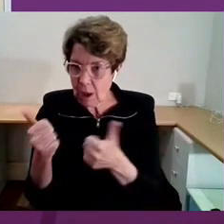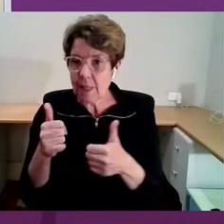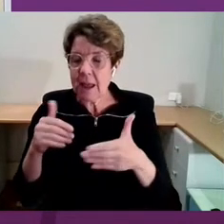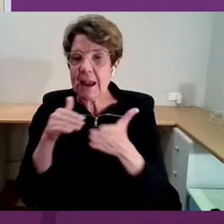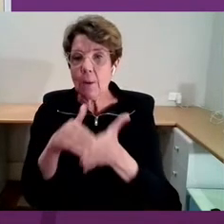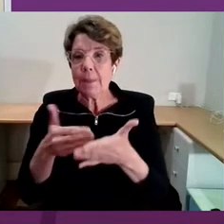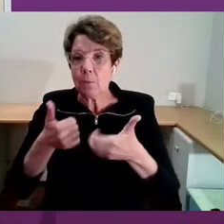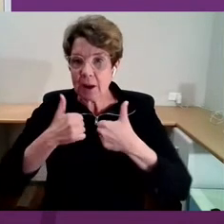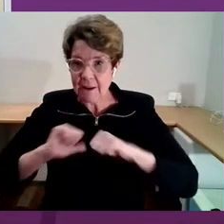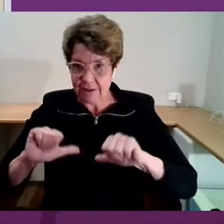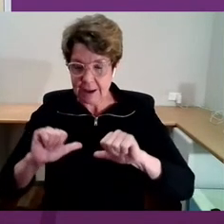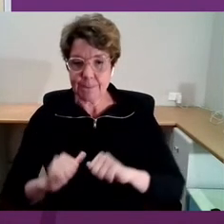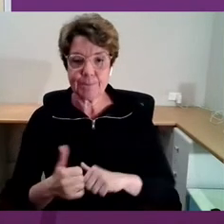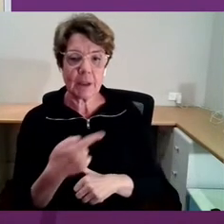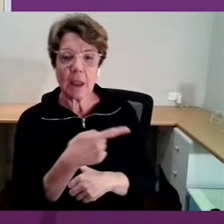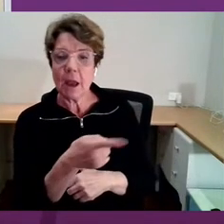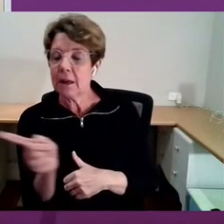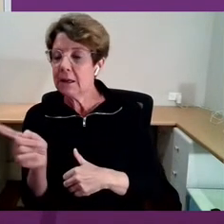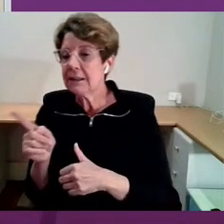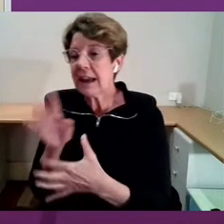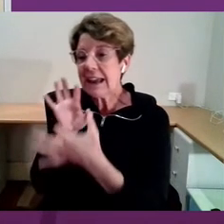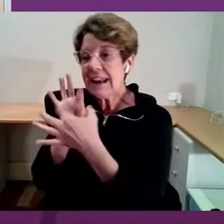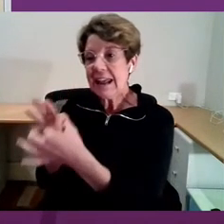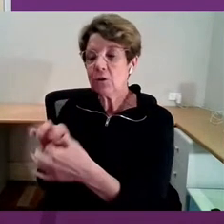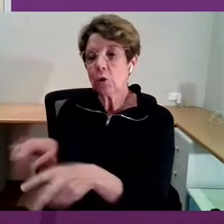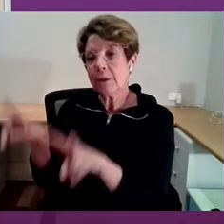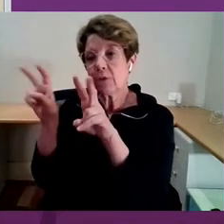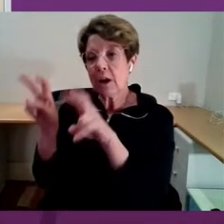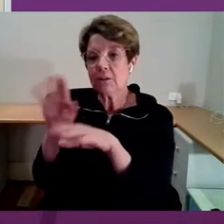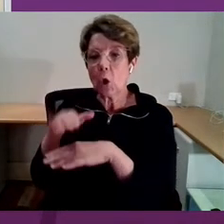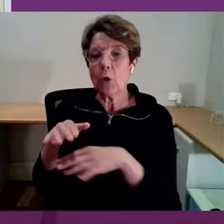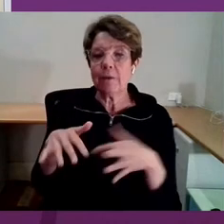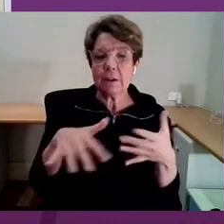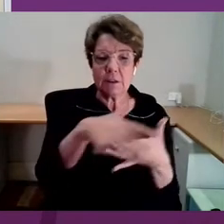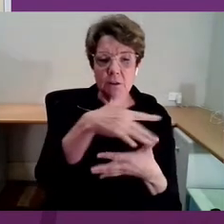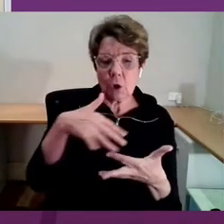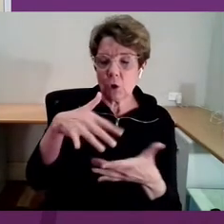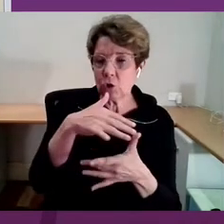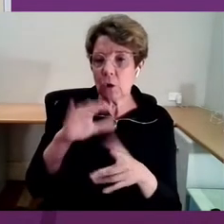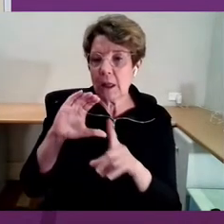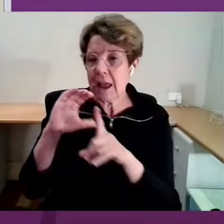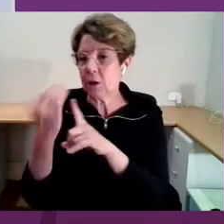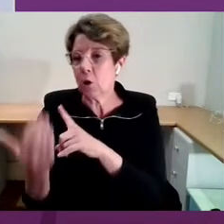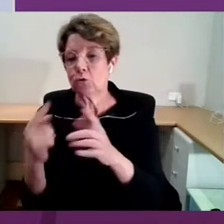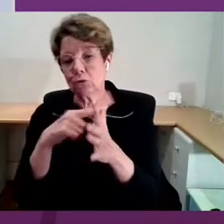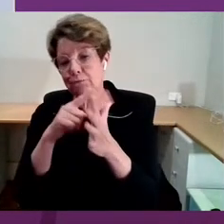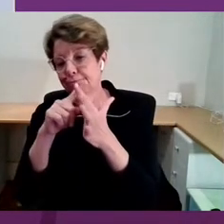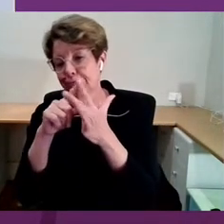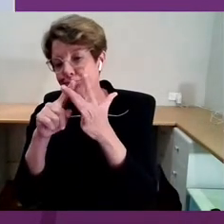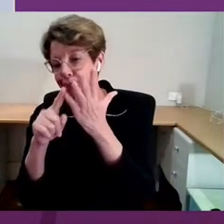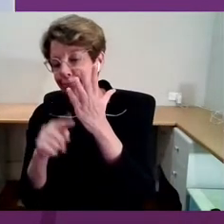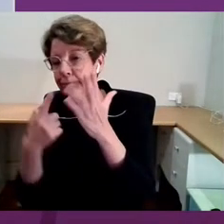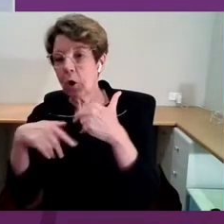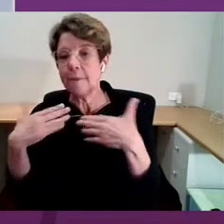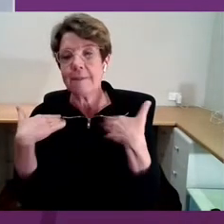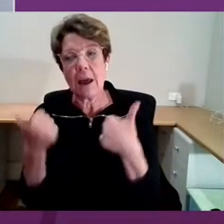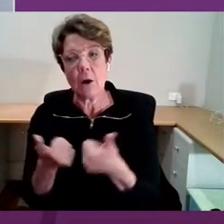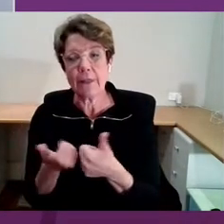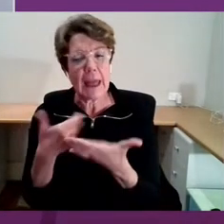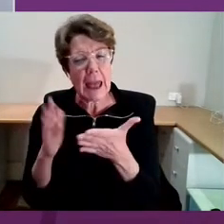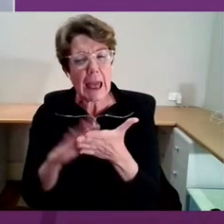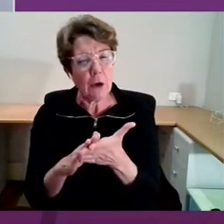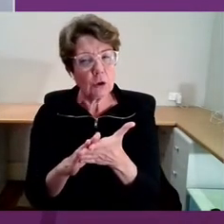phrase you often hear about social and cultural determinants of health? How might the arts fit into that?